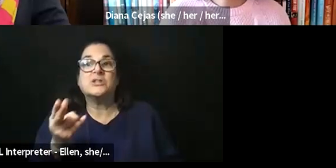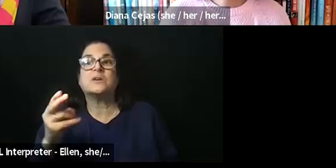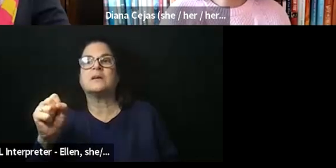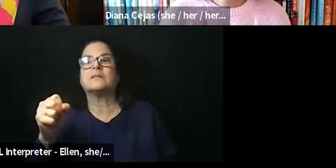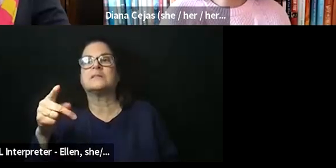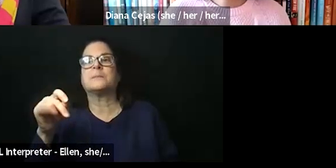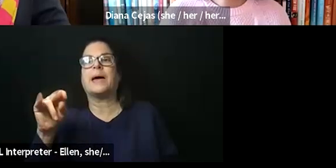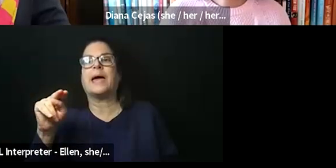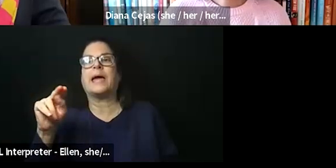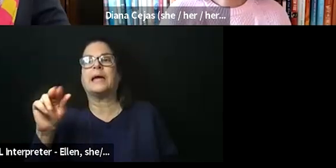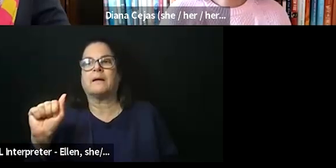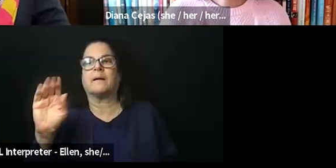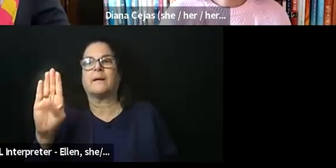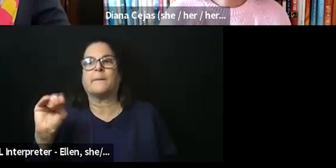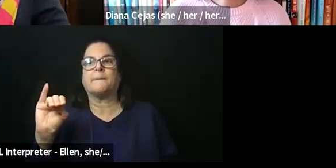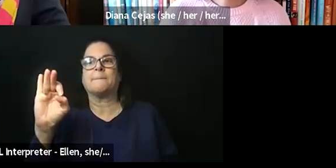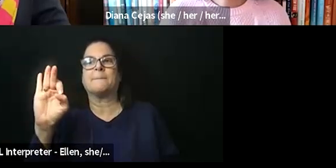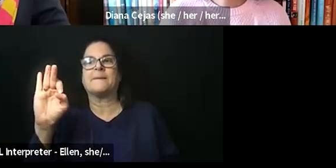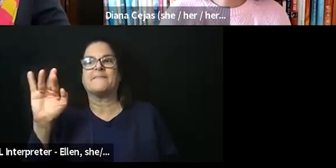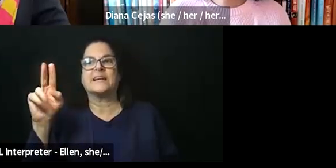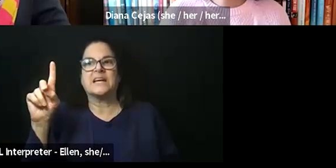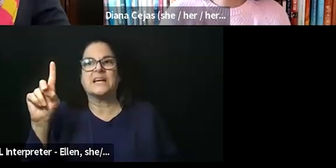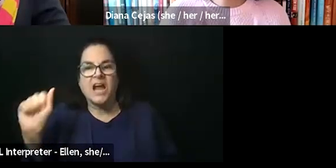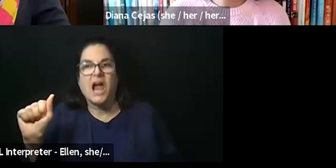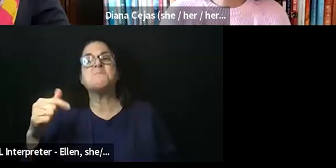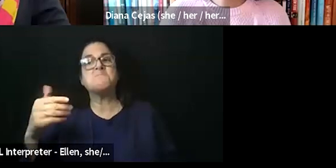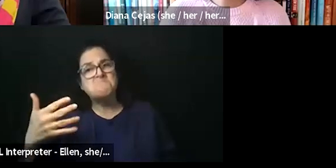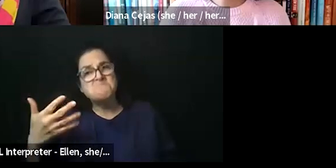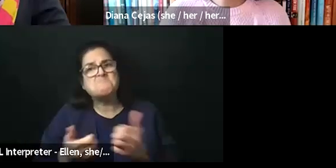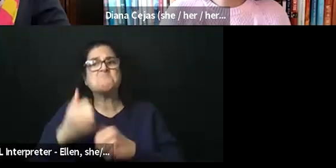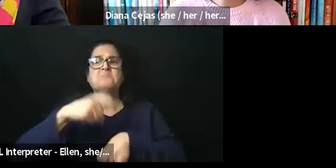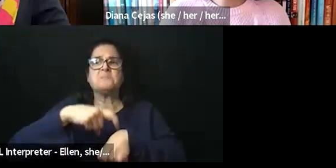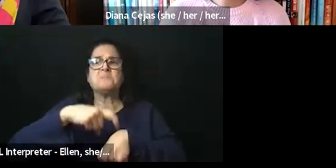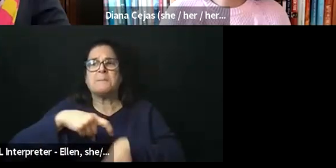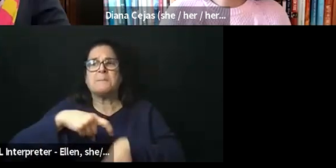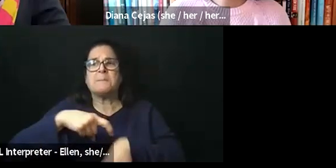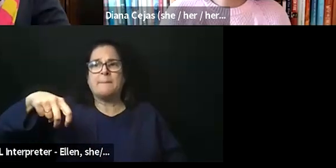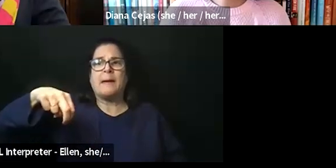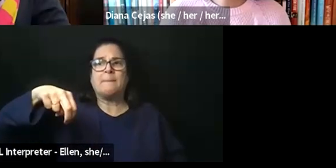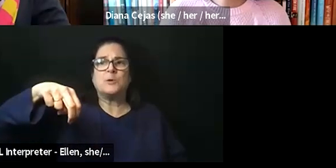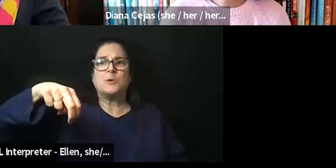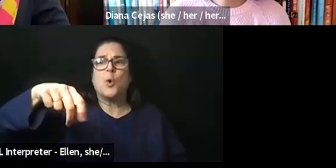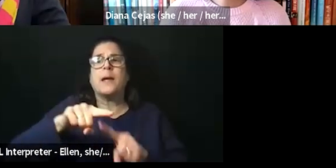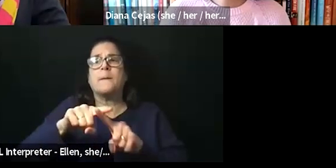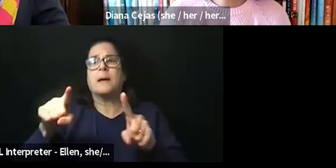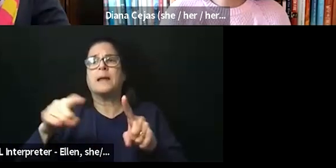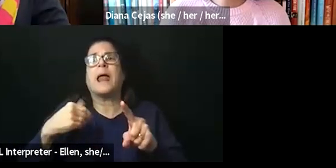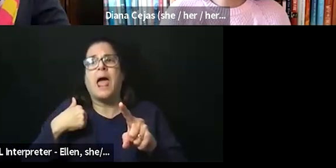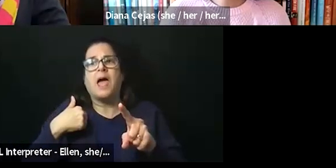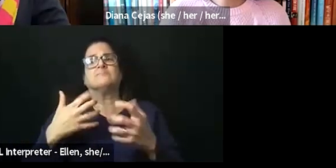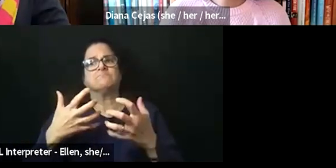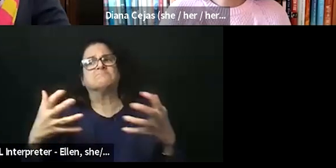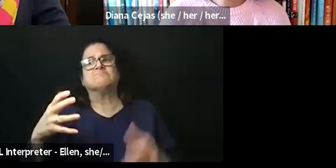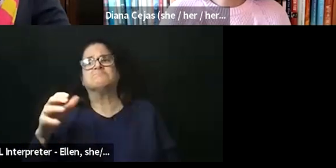And more or less, I am ambulatory. But I do have significant bladder and bowel neurogenic